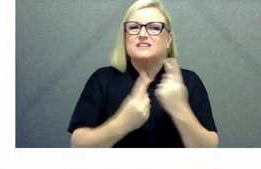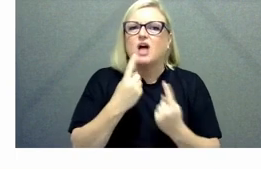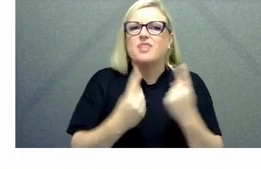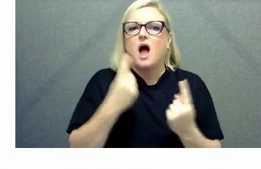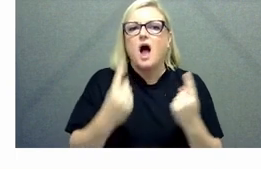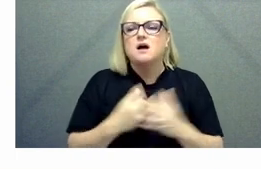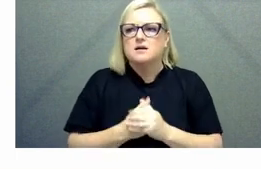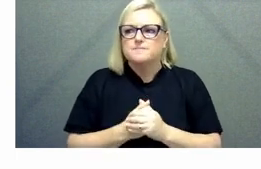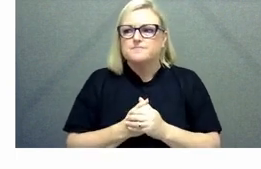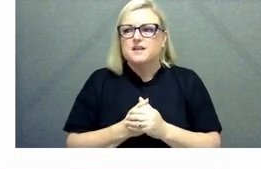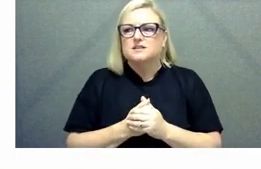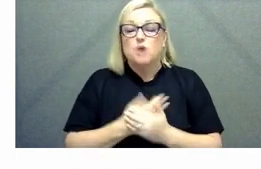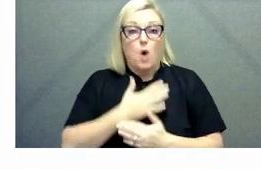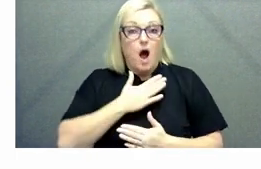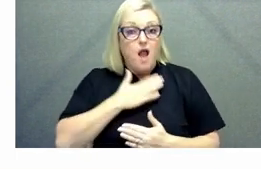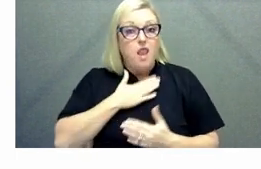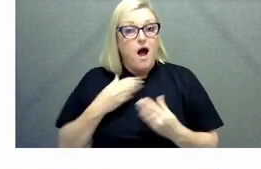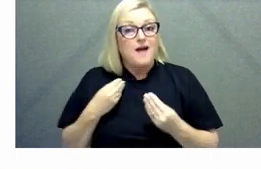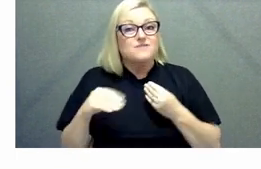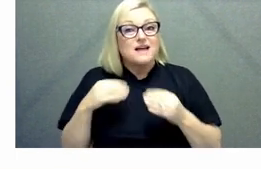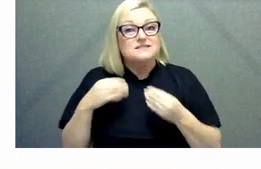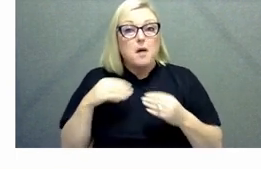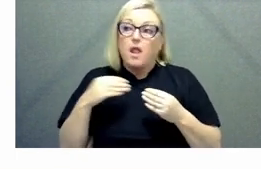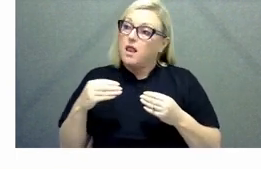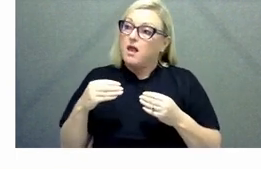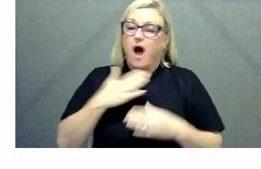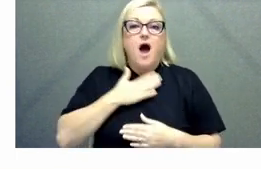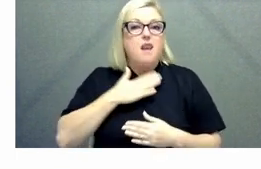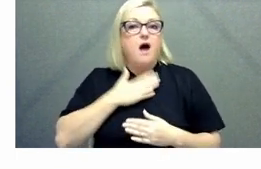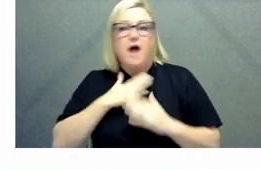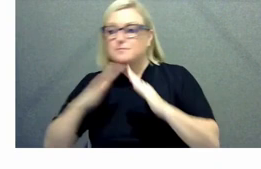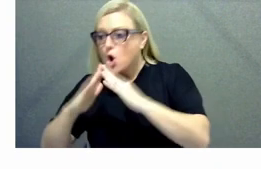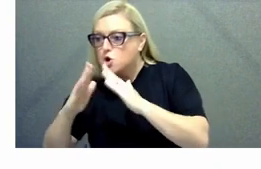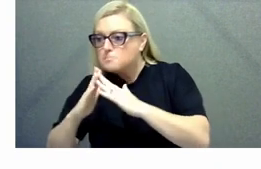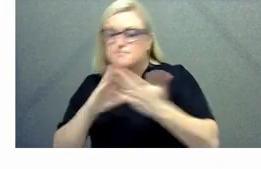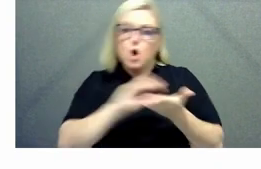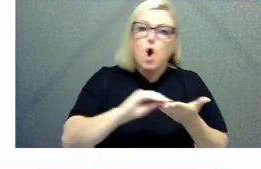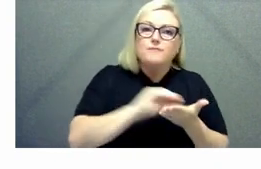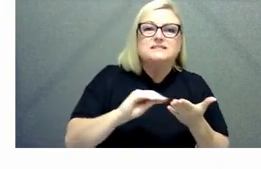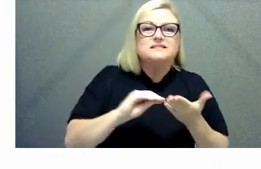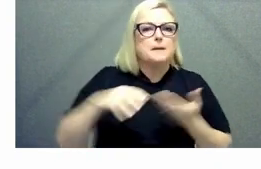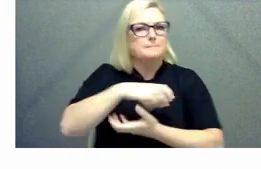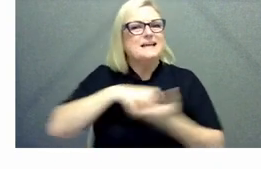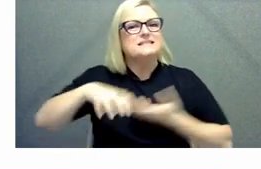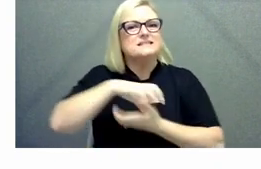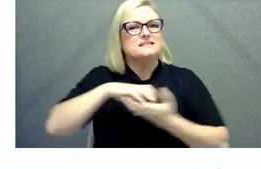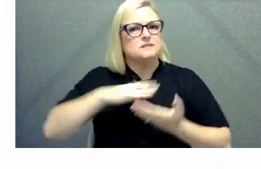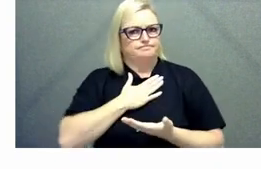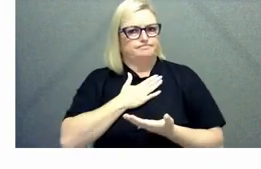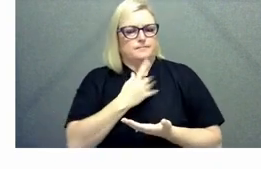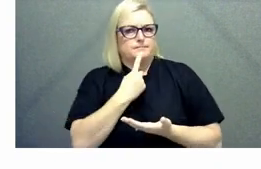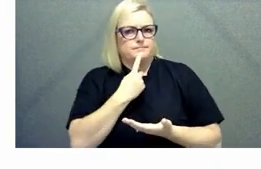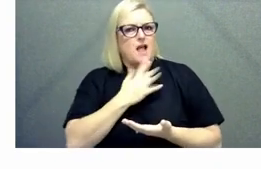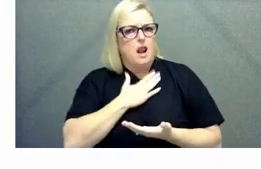is something that really enhances my employment and my productivity and my effectiveness and efficiency both as a delivery but